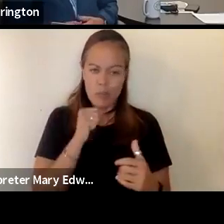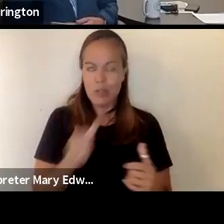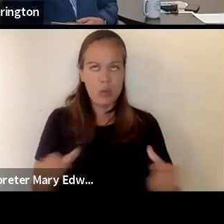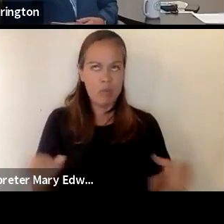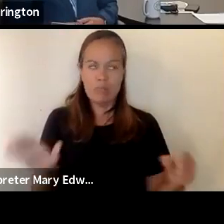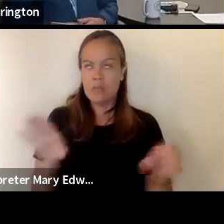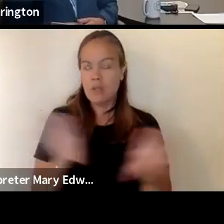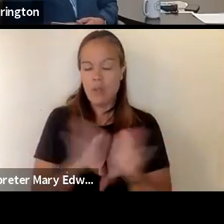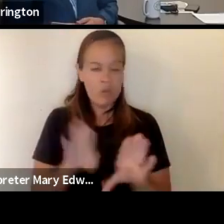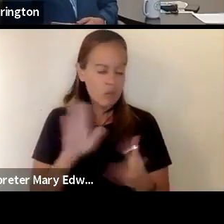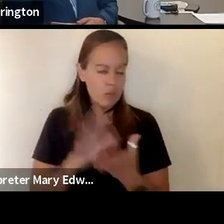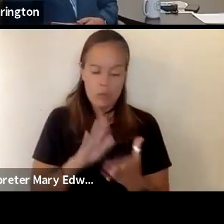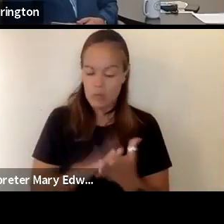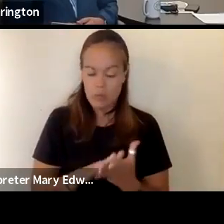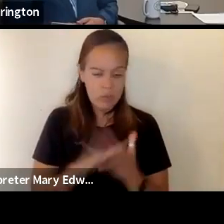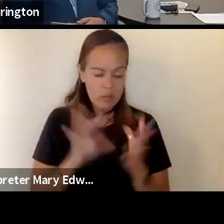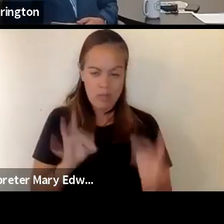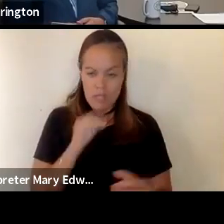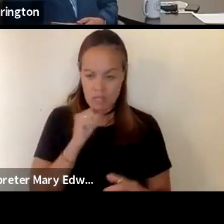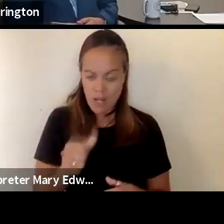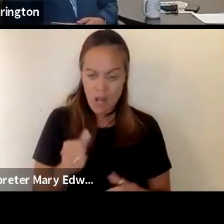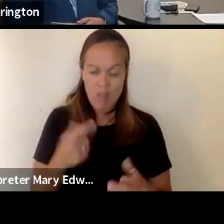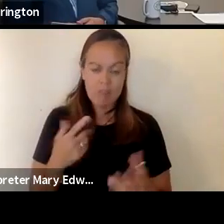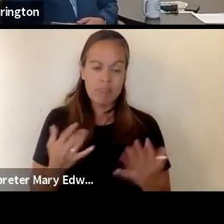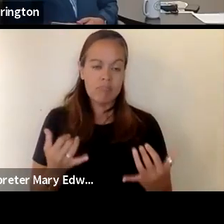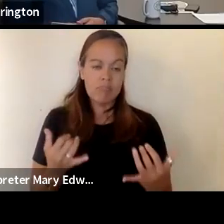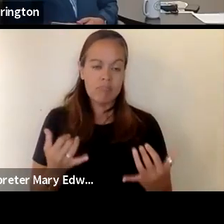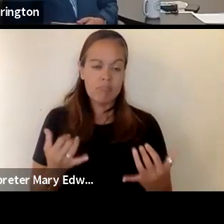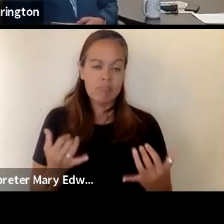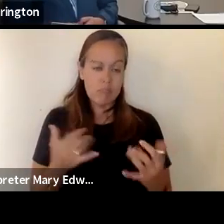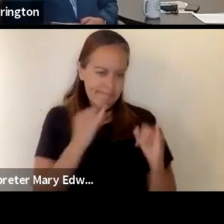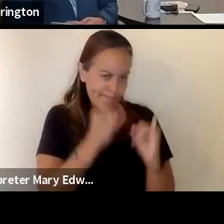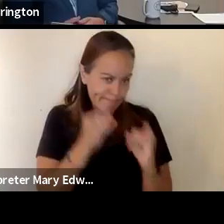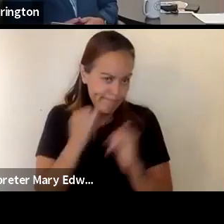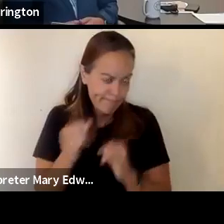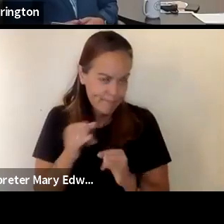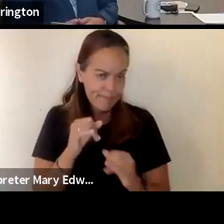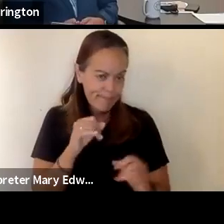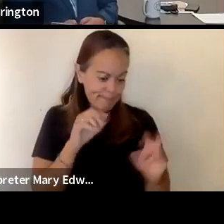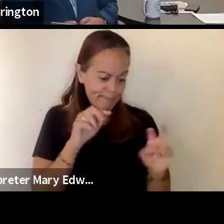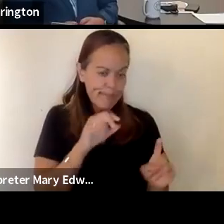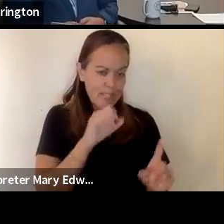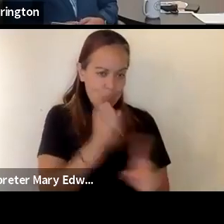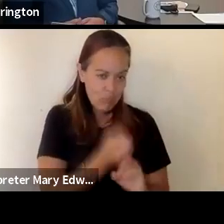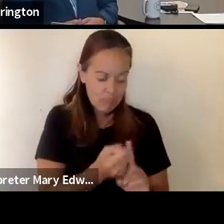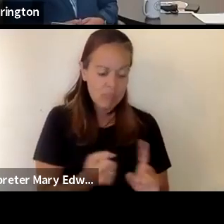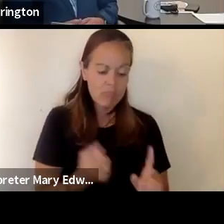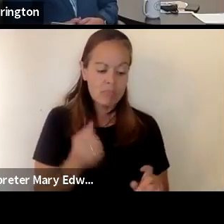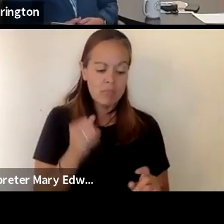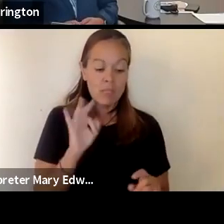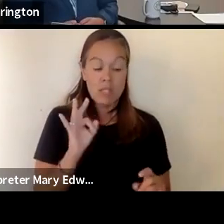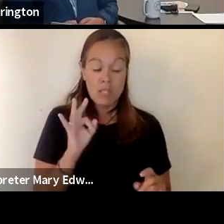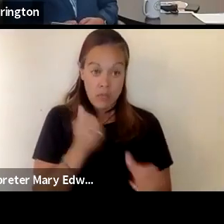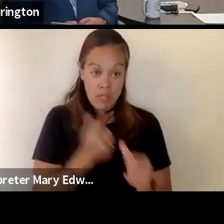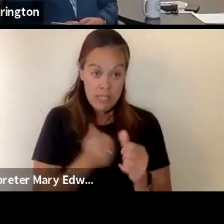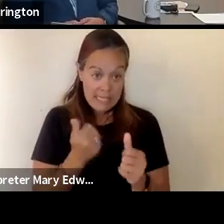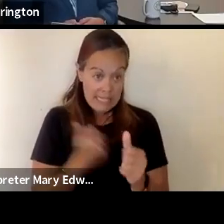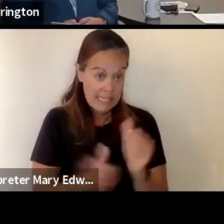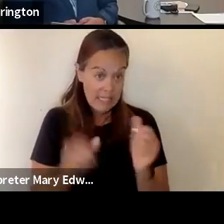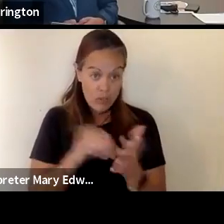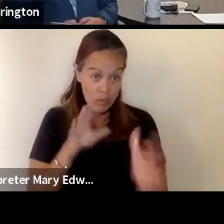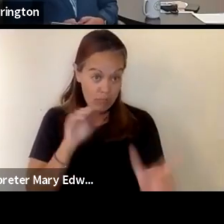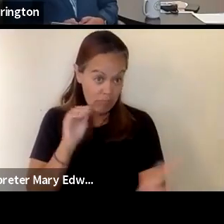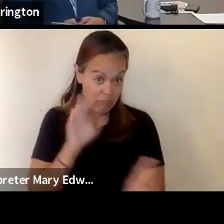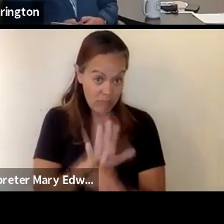school down um at this time we just go case by case basis if um any students were exposed those those people would need to